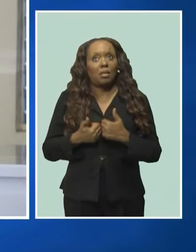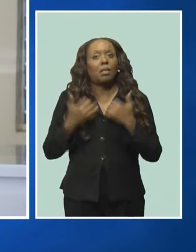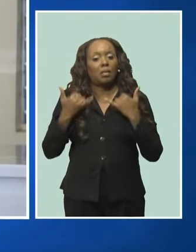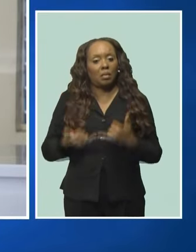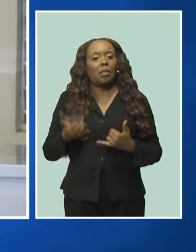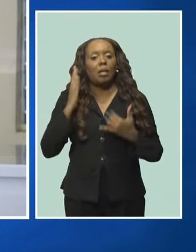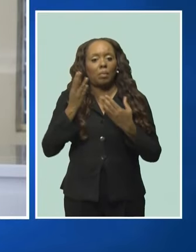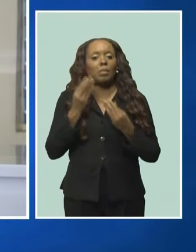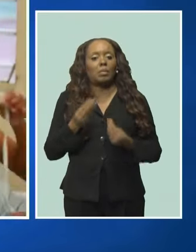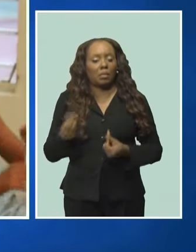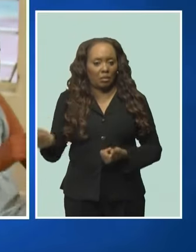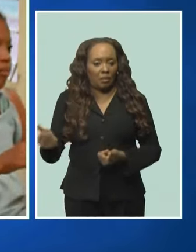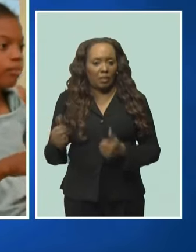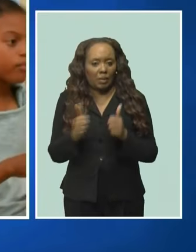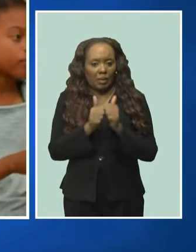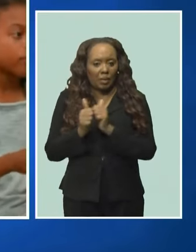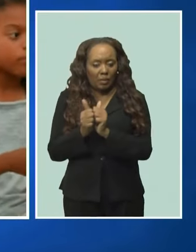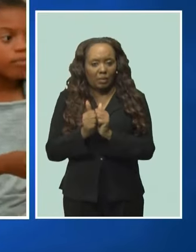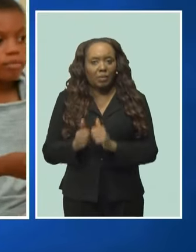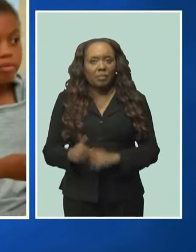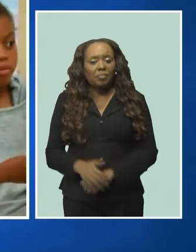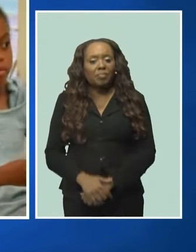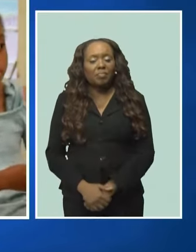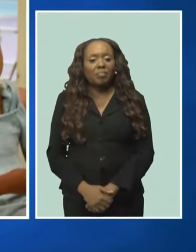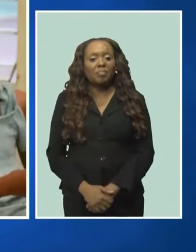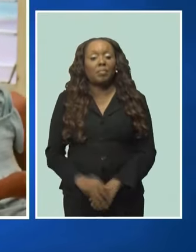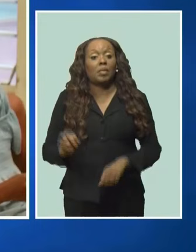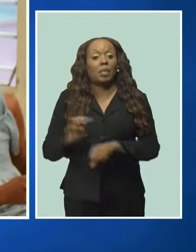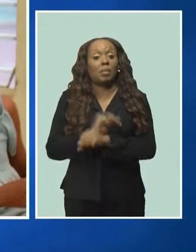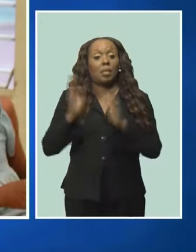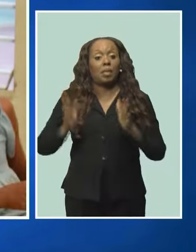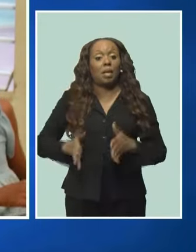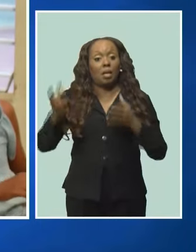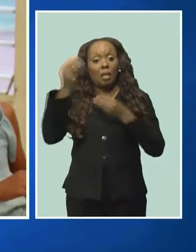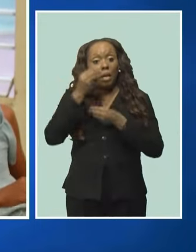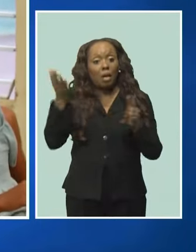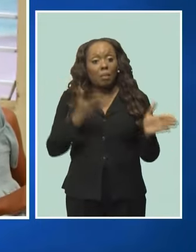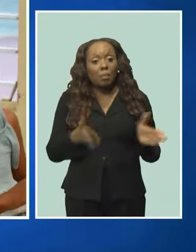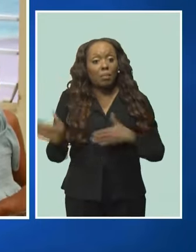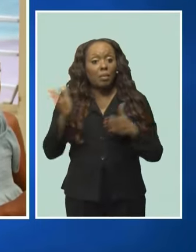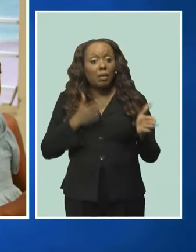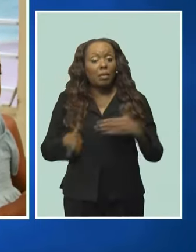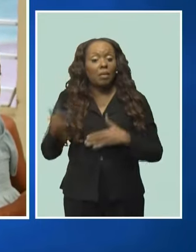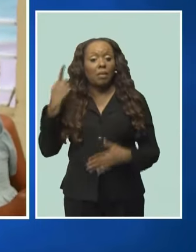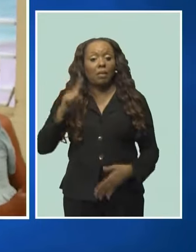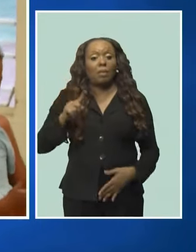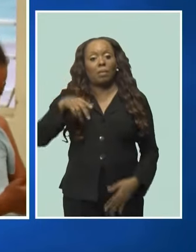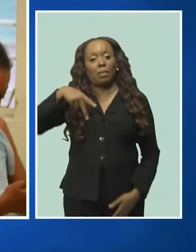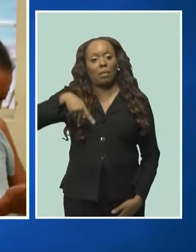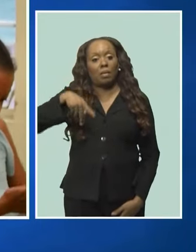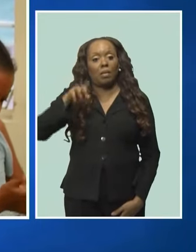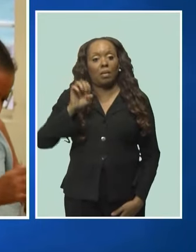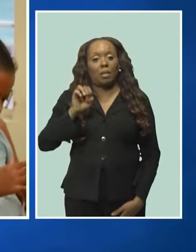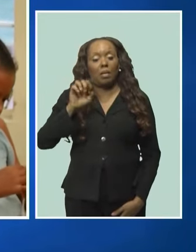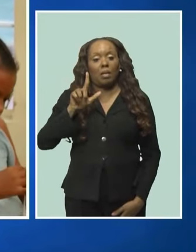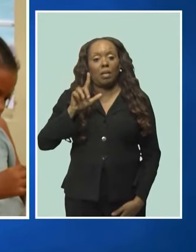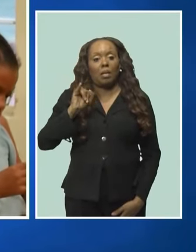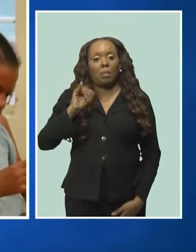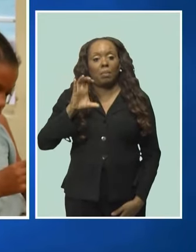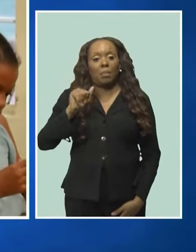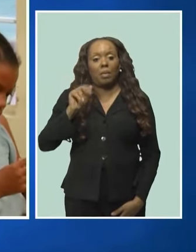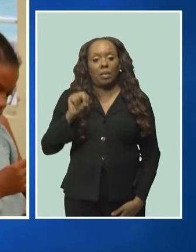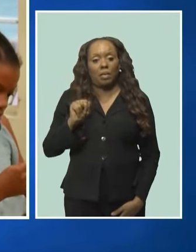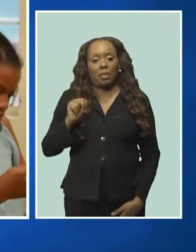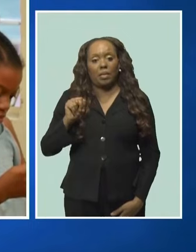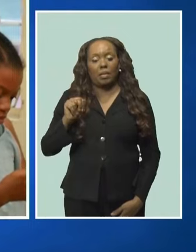it collectively. Minister Cattle further revealed plans for the Pelican Village Centre which will include the provision of child